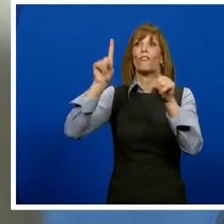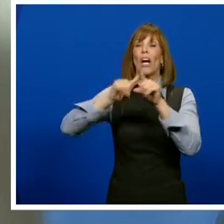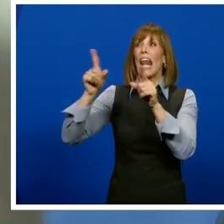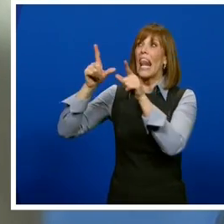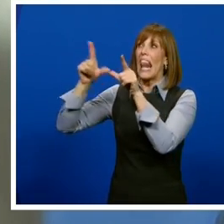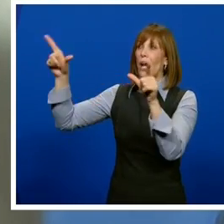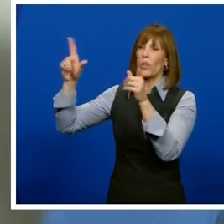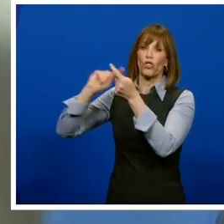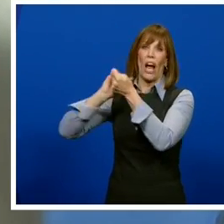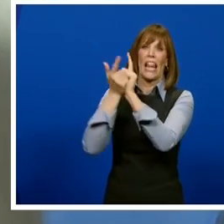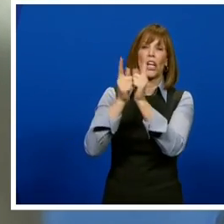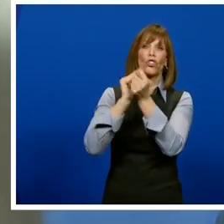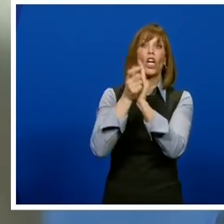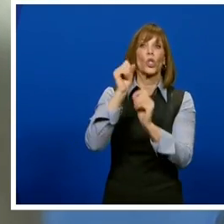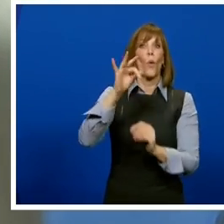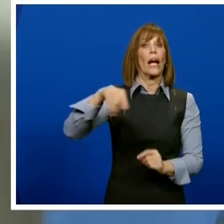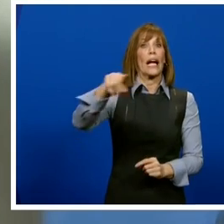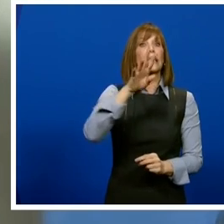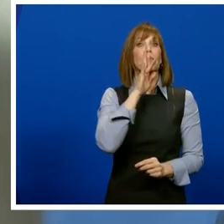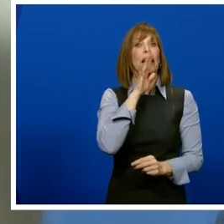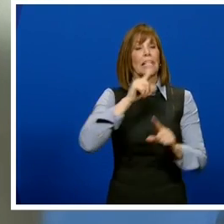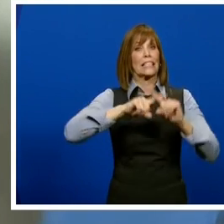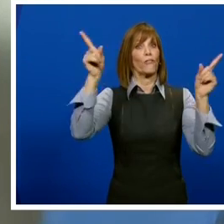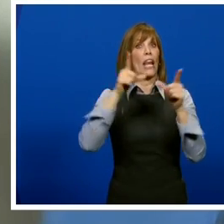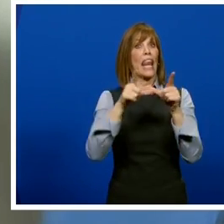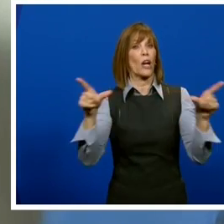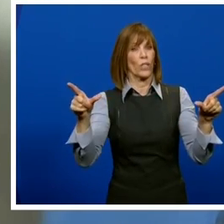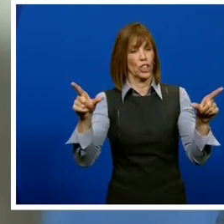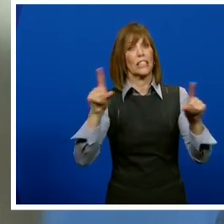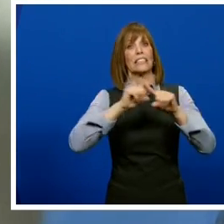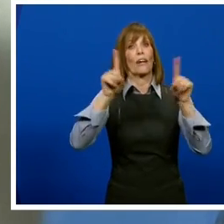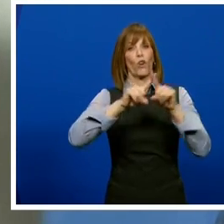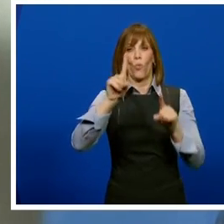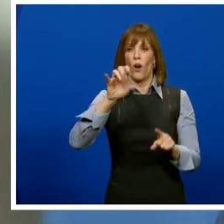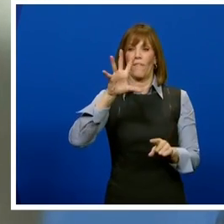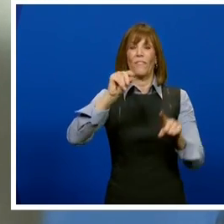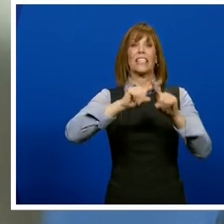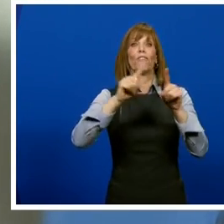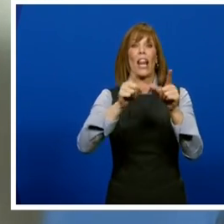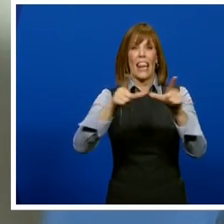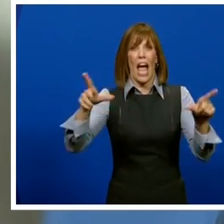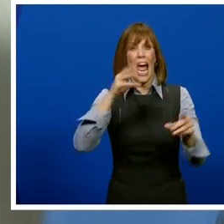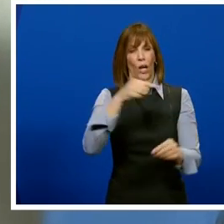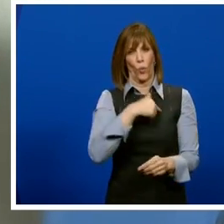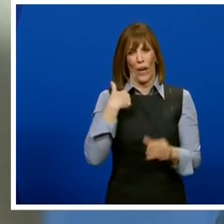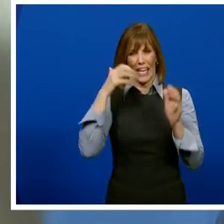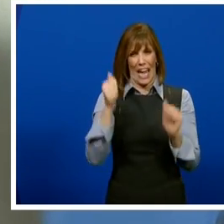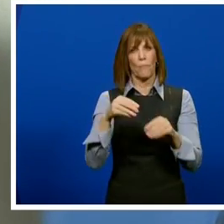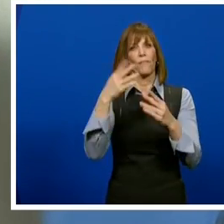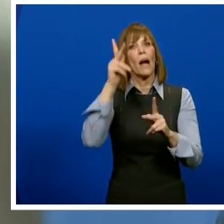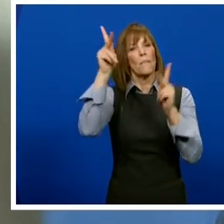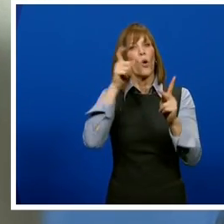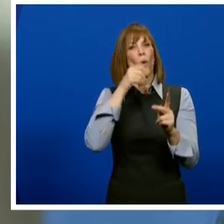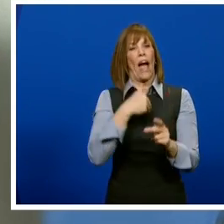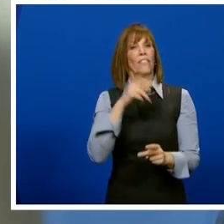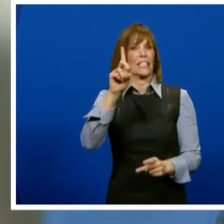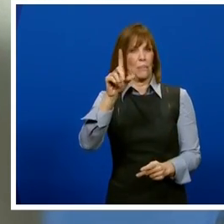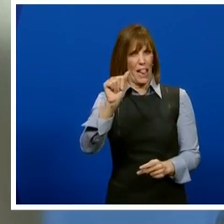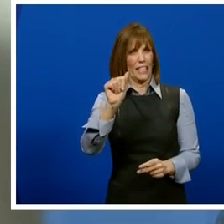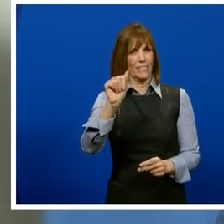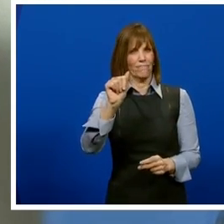this opportunity to more than individuals of 150 languages and services are accessible to people with disabilities.